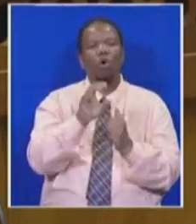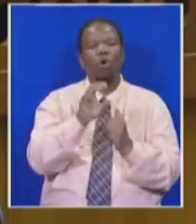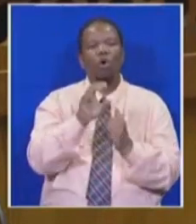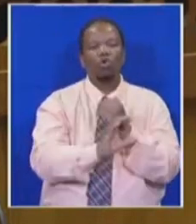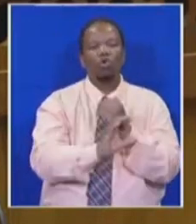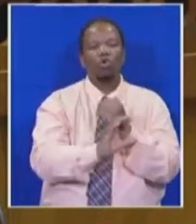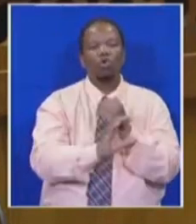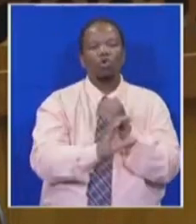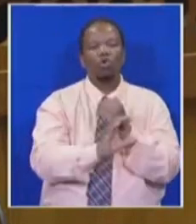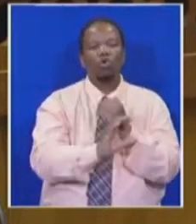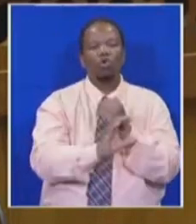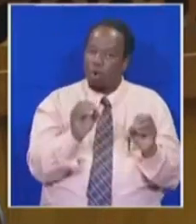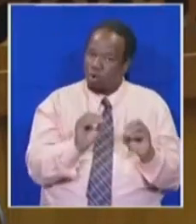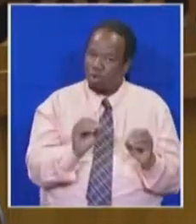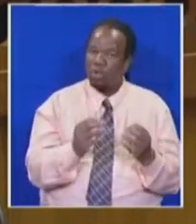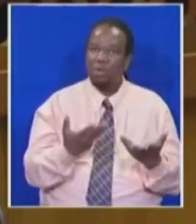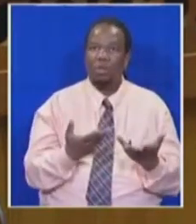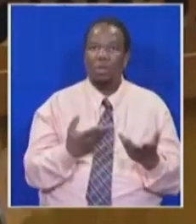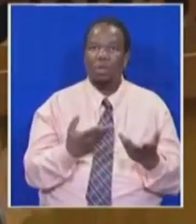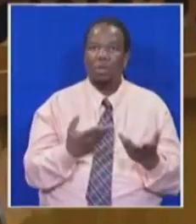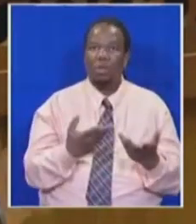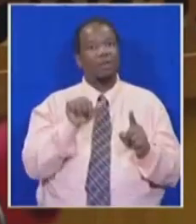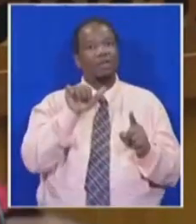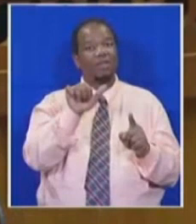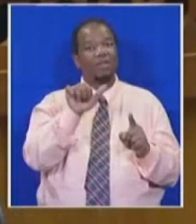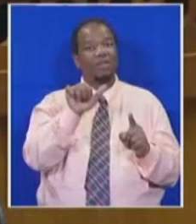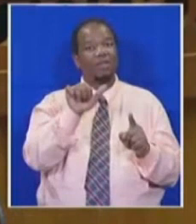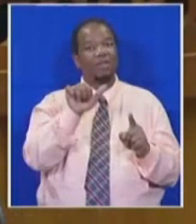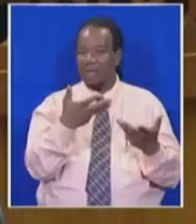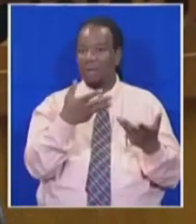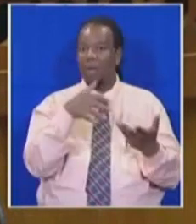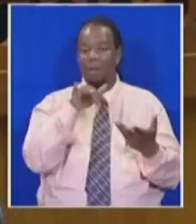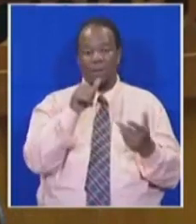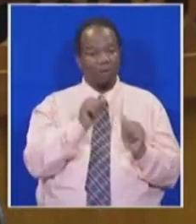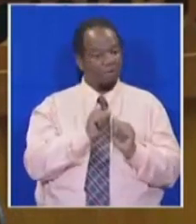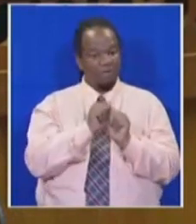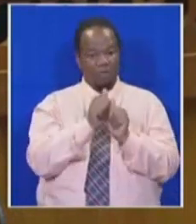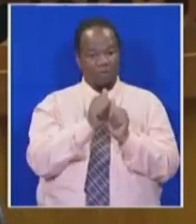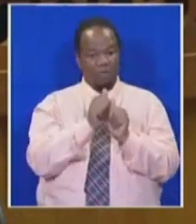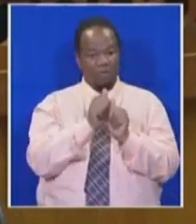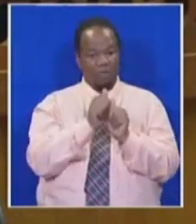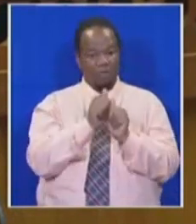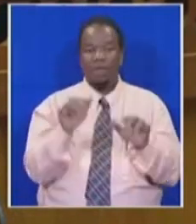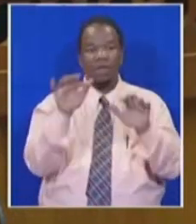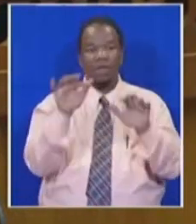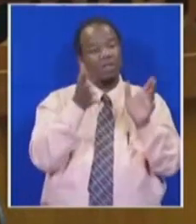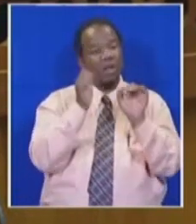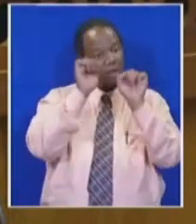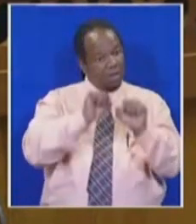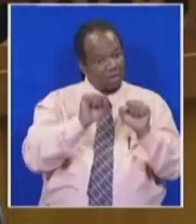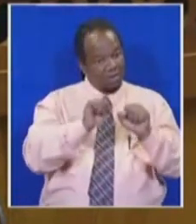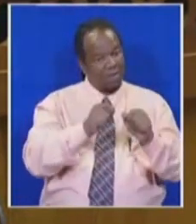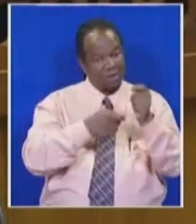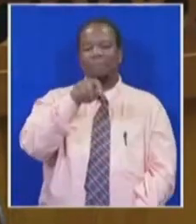without being compliant to some international trade agreements, and two, without